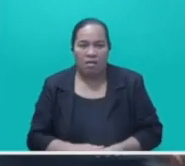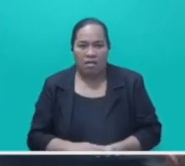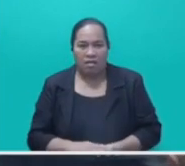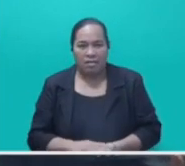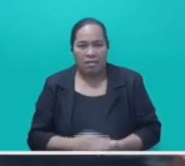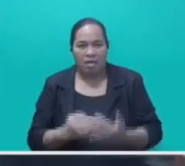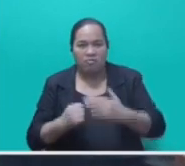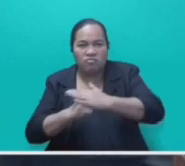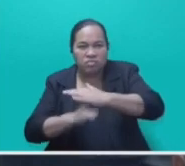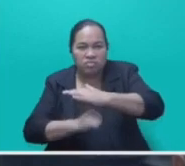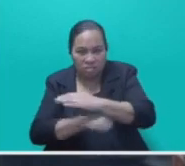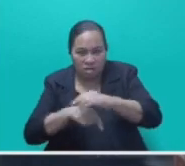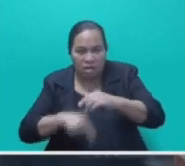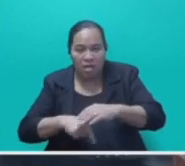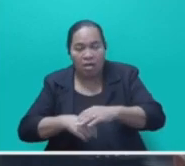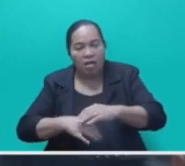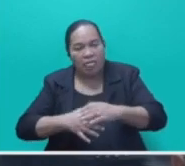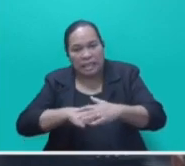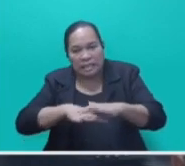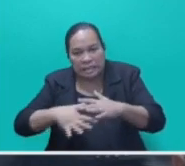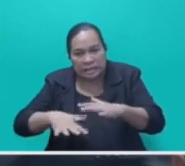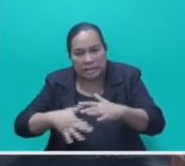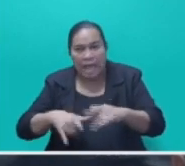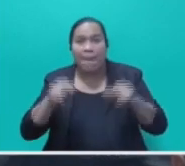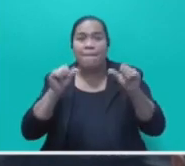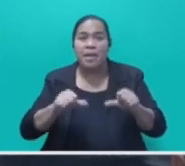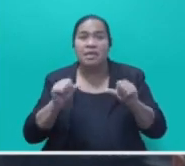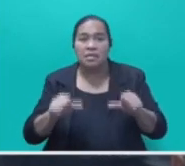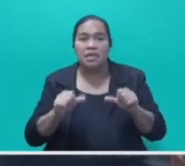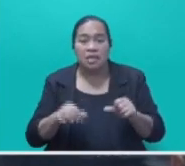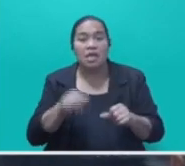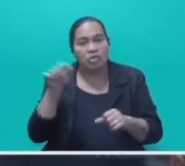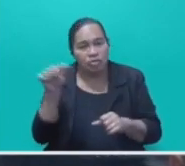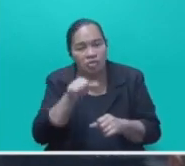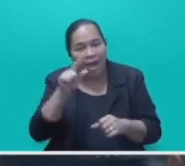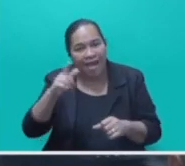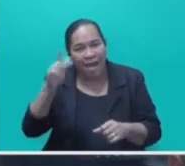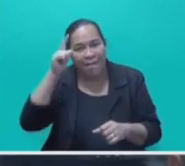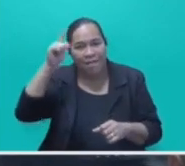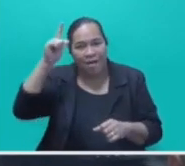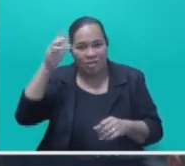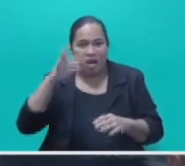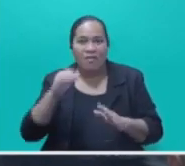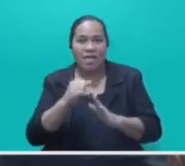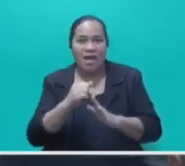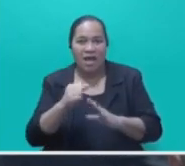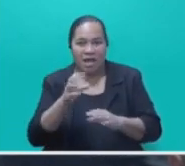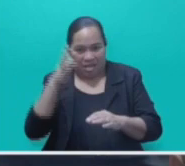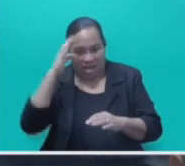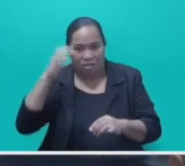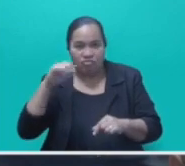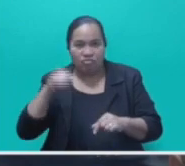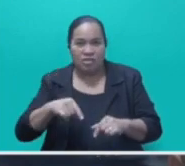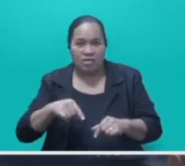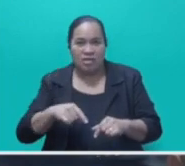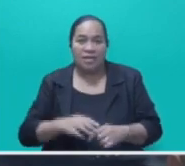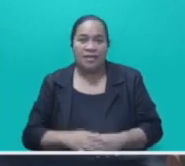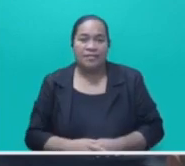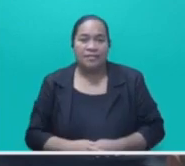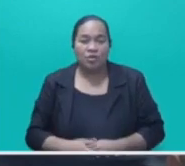Mr. Speaker, the President of the Republic of Fiji, as head of state, in whom rests the executive authority of the state,